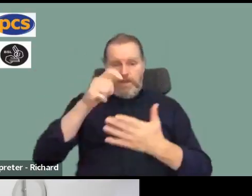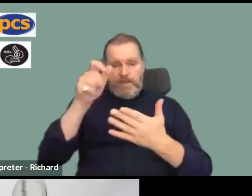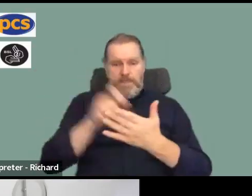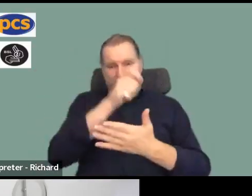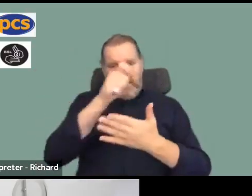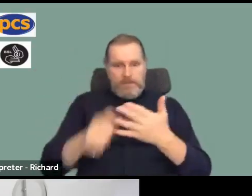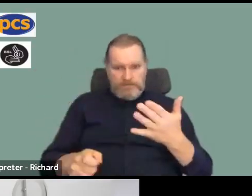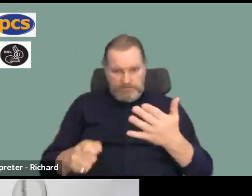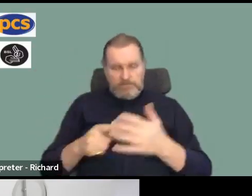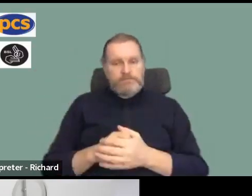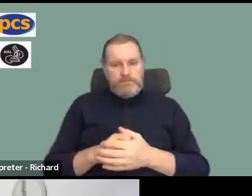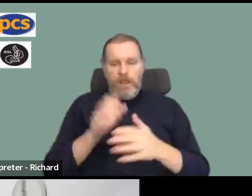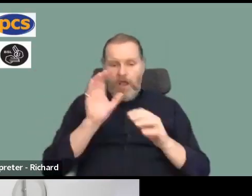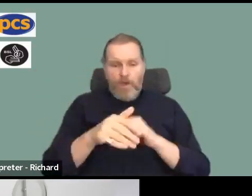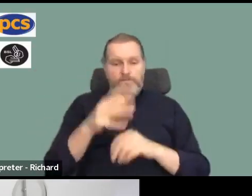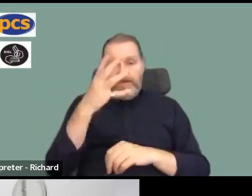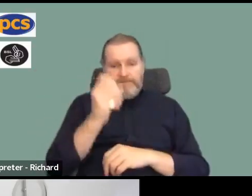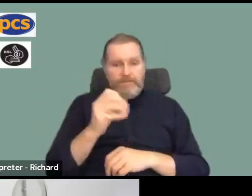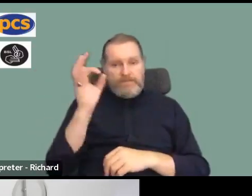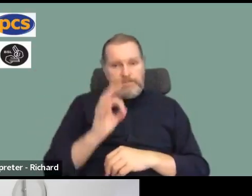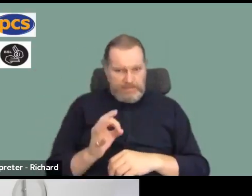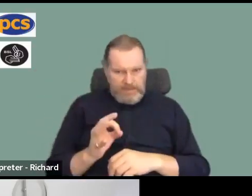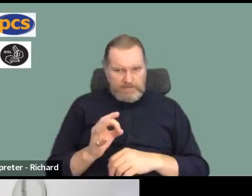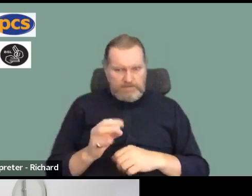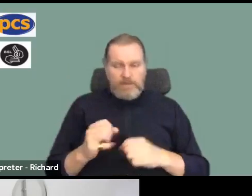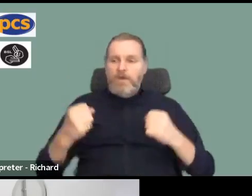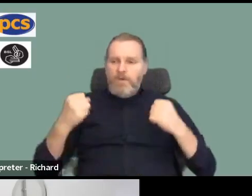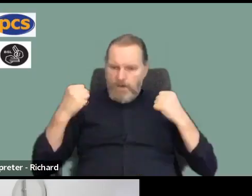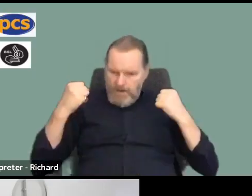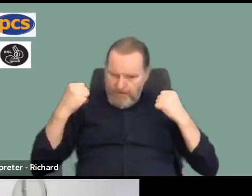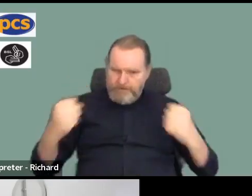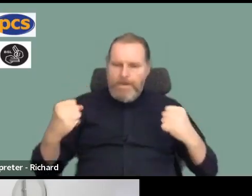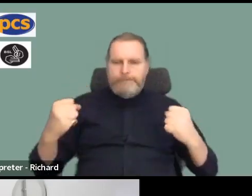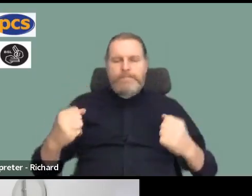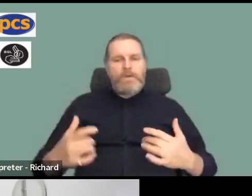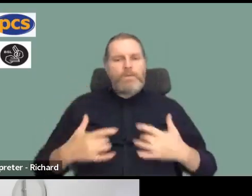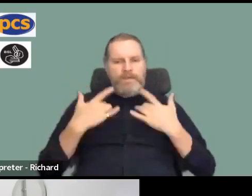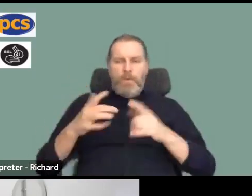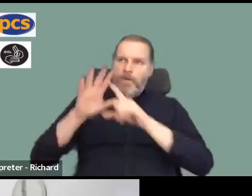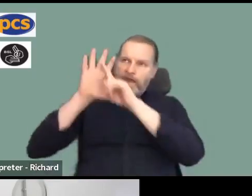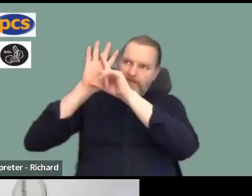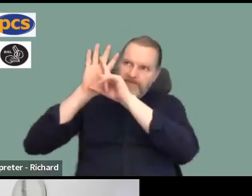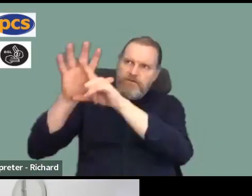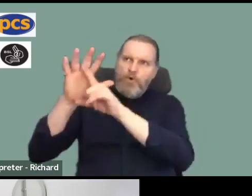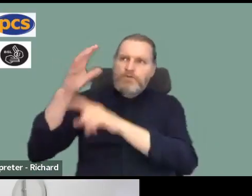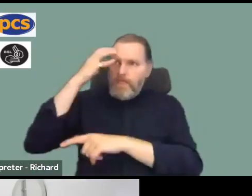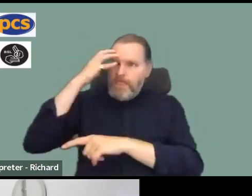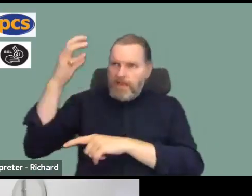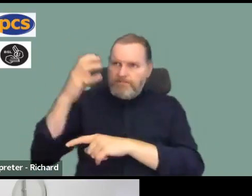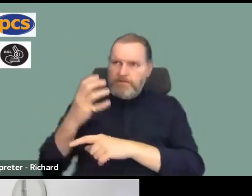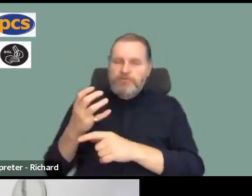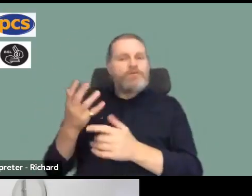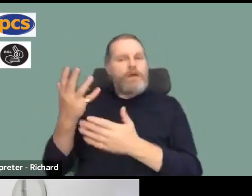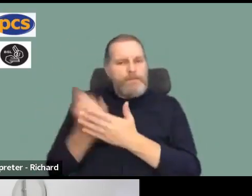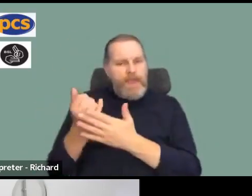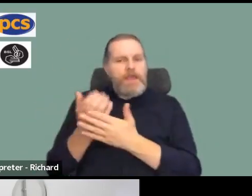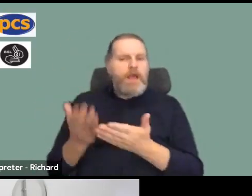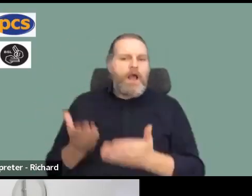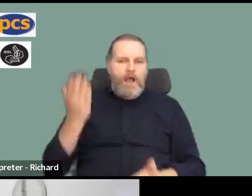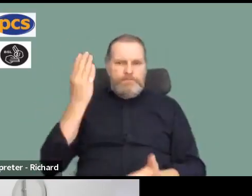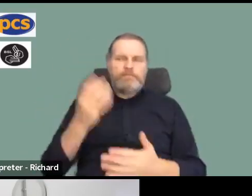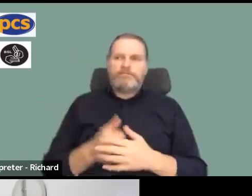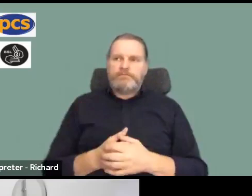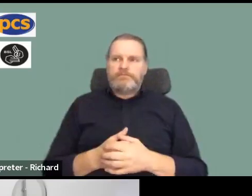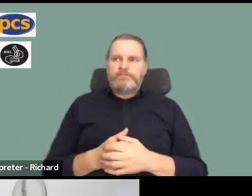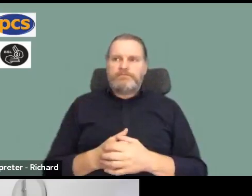across enough, we are absolutely convinced that we can force the government to give us more. Absolutely convinced. The